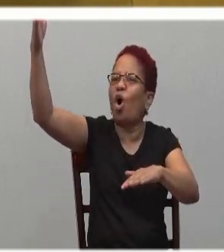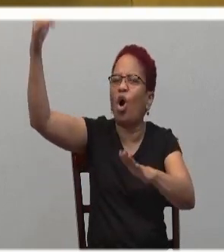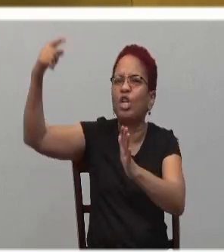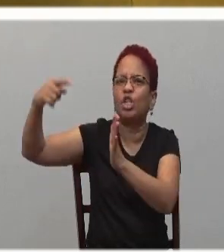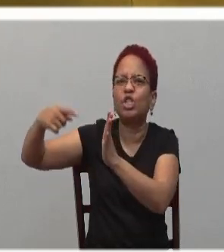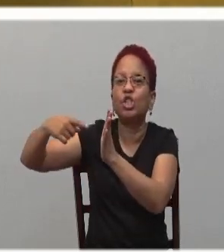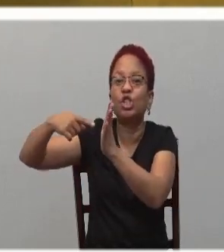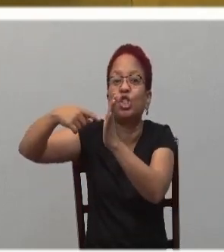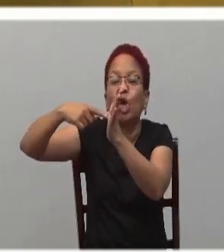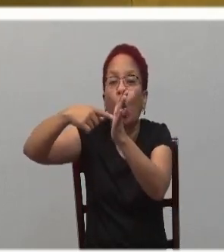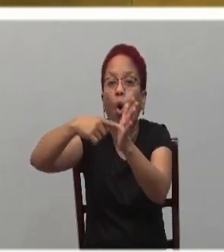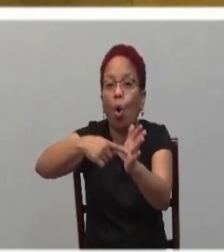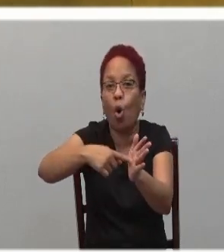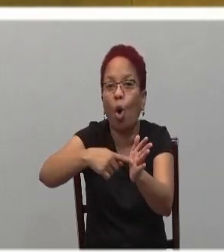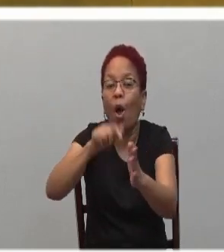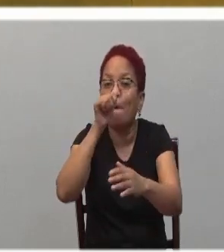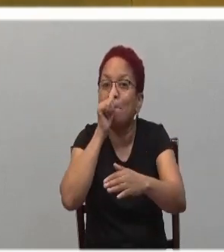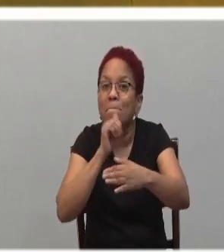the kingdom of God.